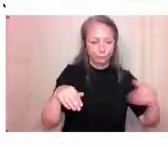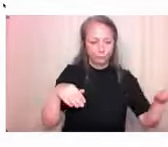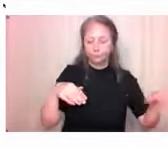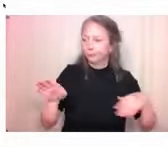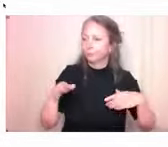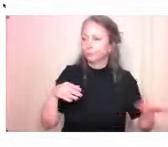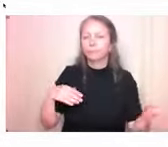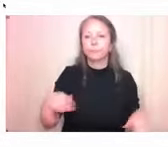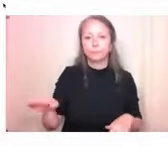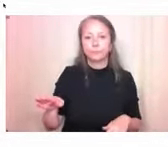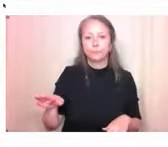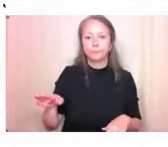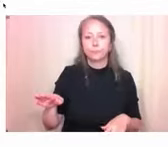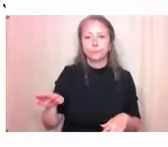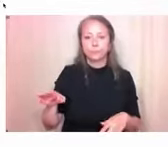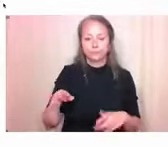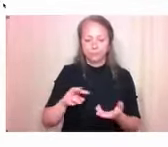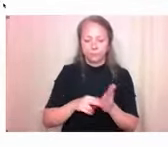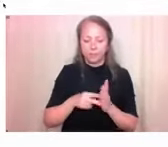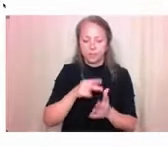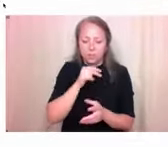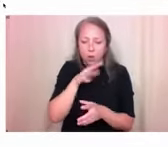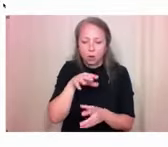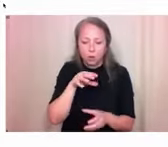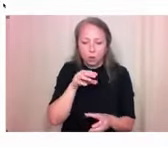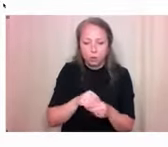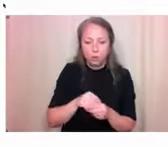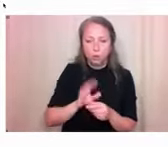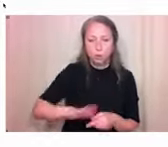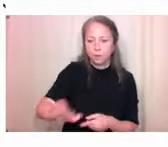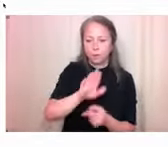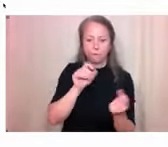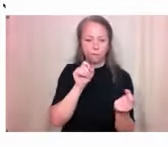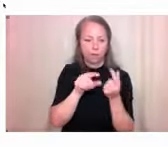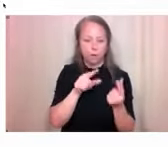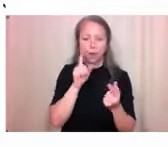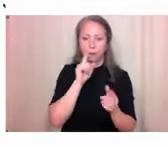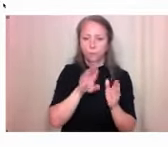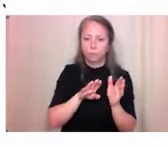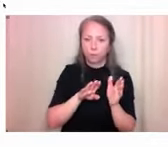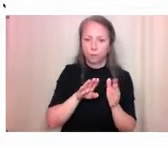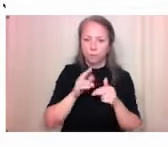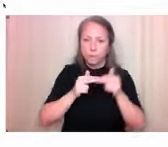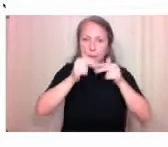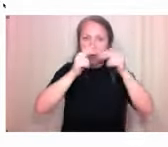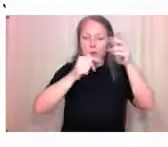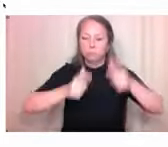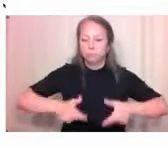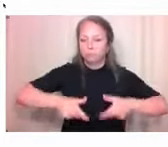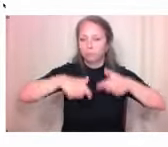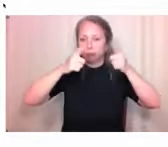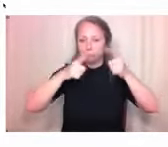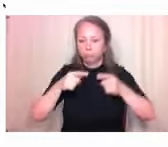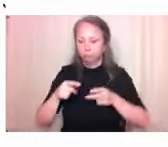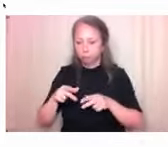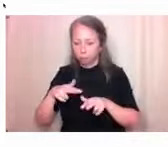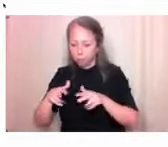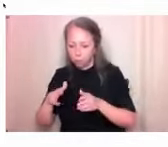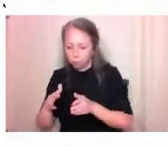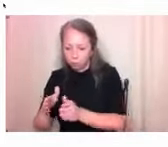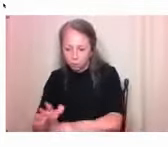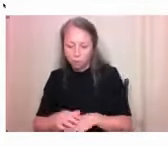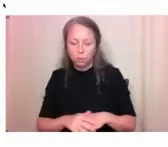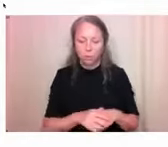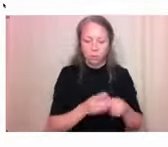in, in the design and development of spaces and, you know, settlements, land use